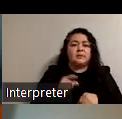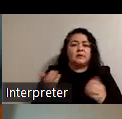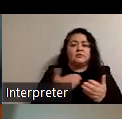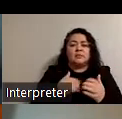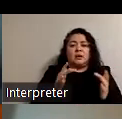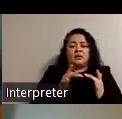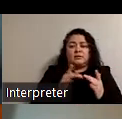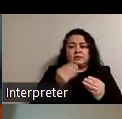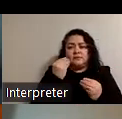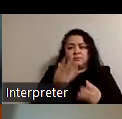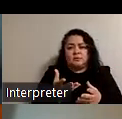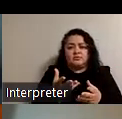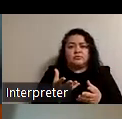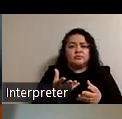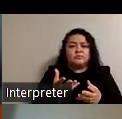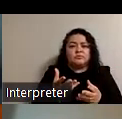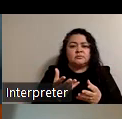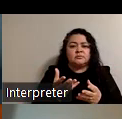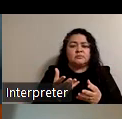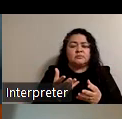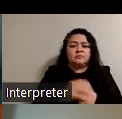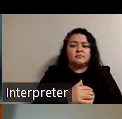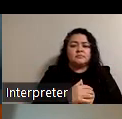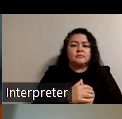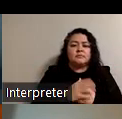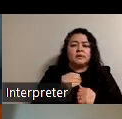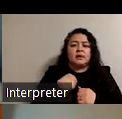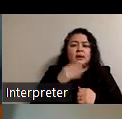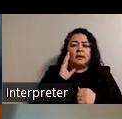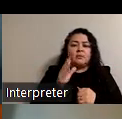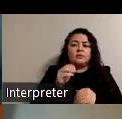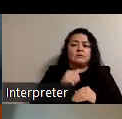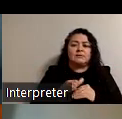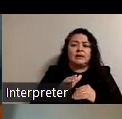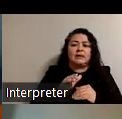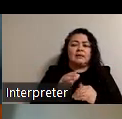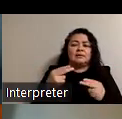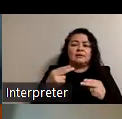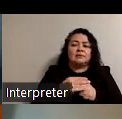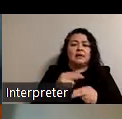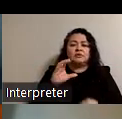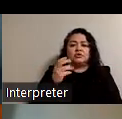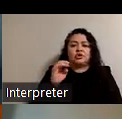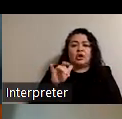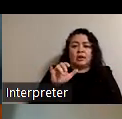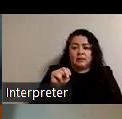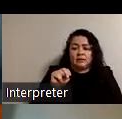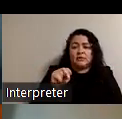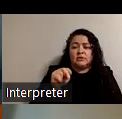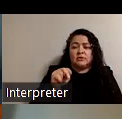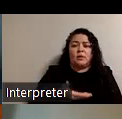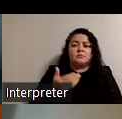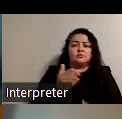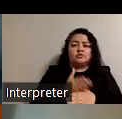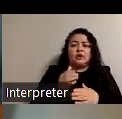information information and i will send these slides to cheryl and cheryl and you're welcome to share them with